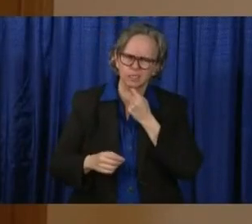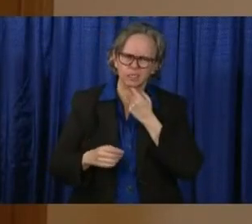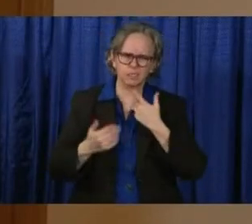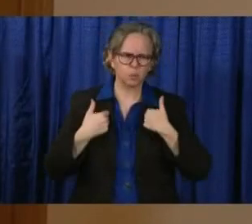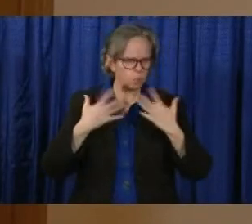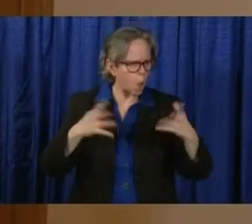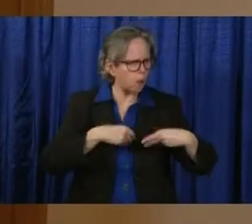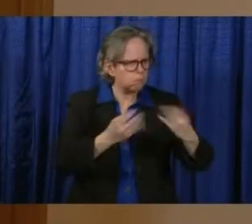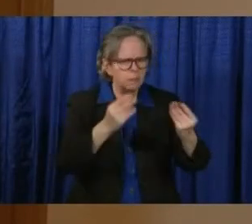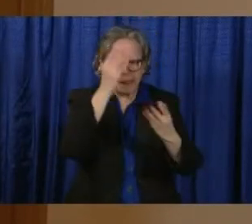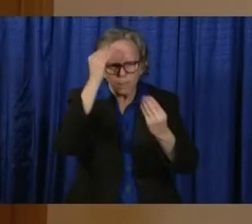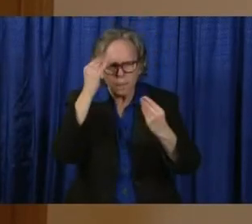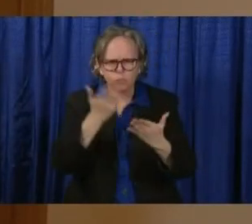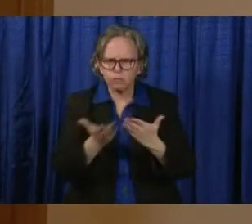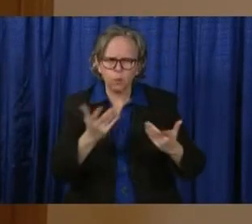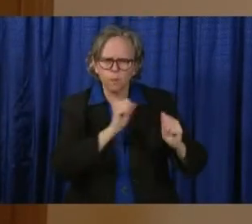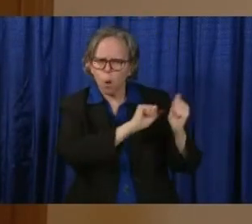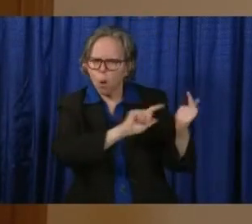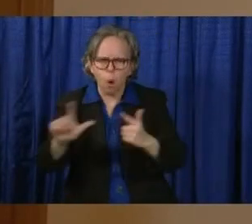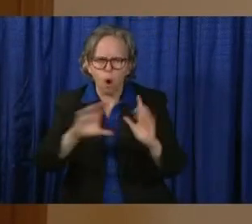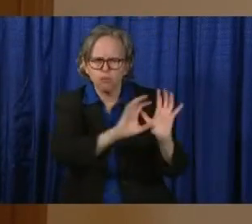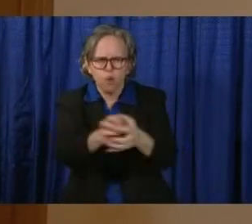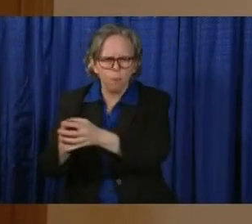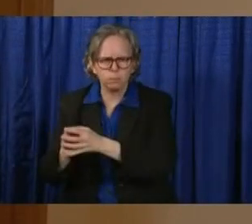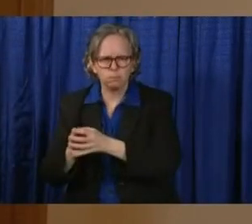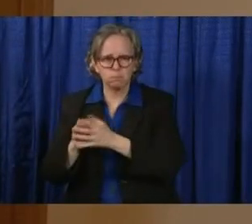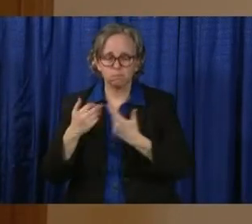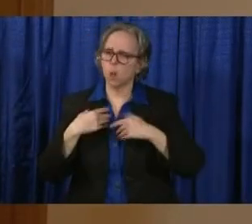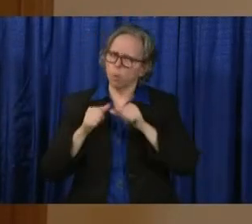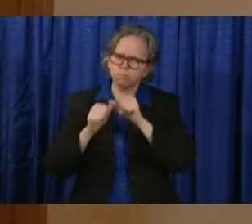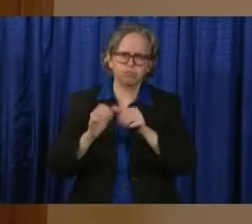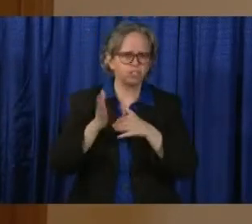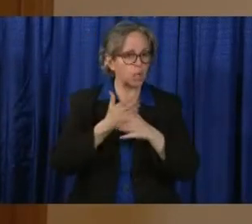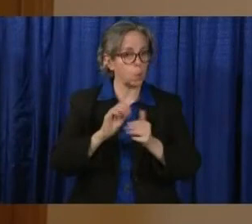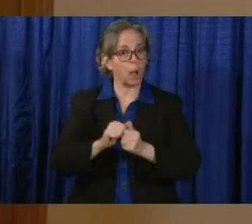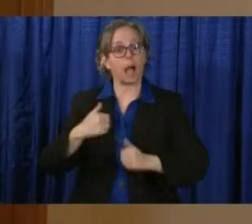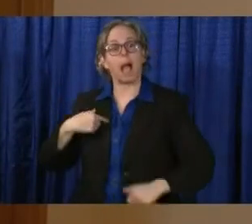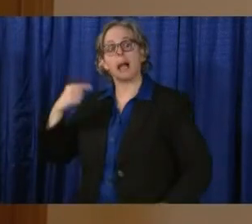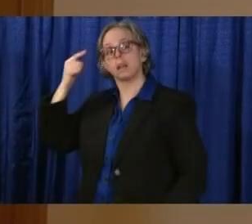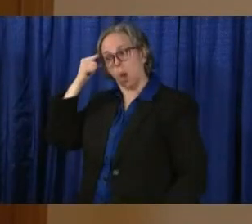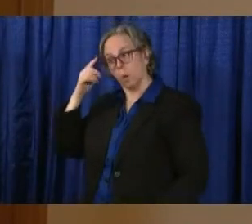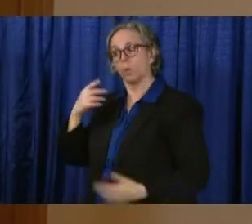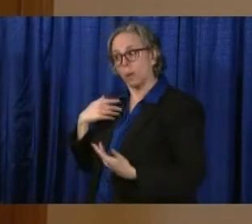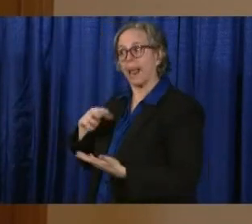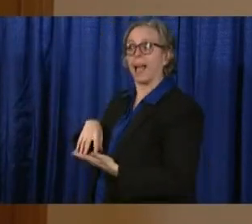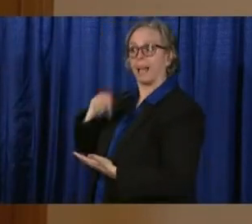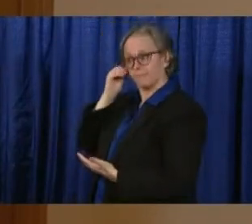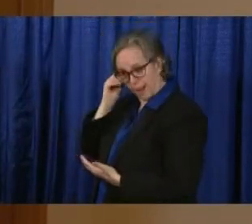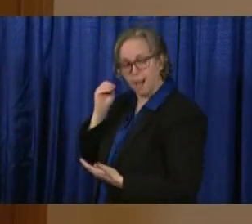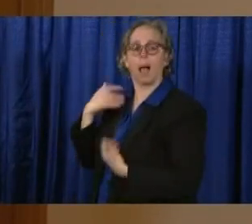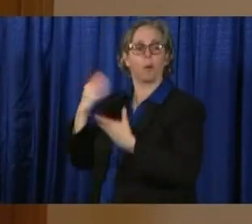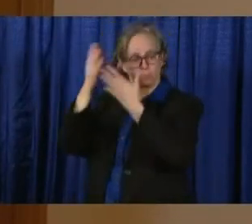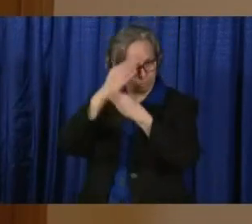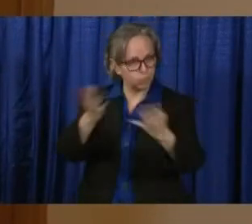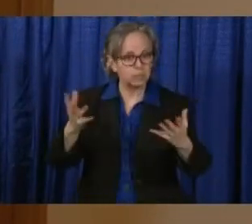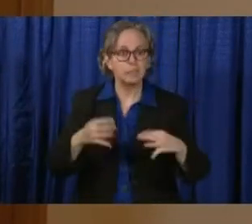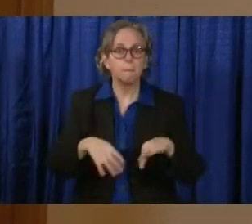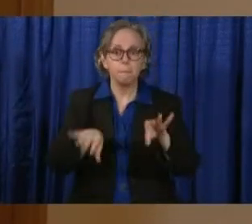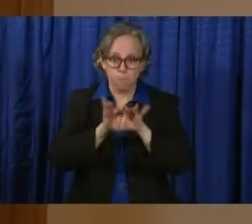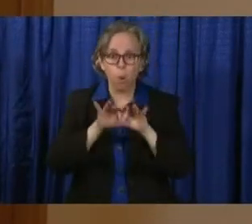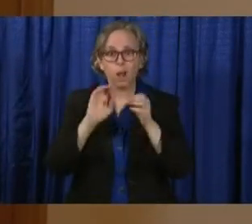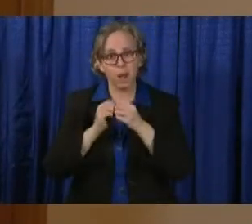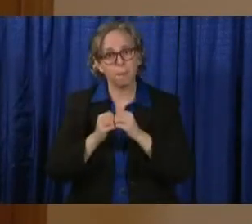And I will continue to share with you what we know as we know it. These are important, important numbers for us to follow.